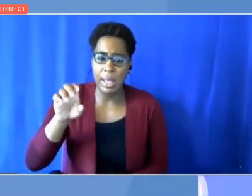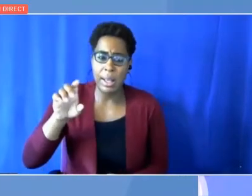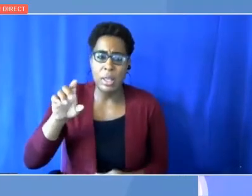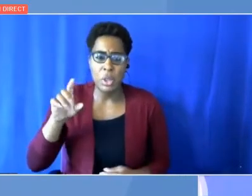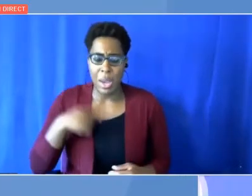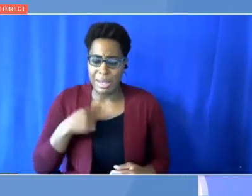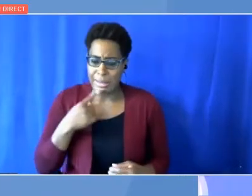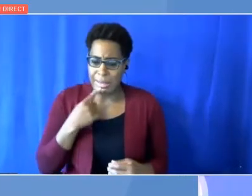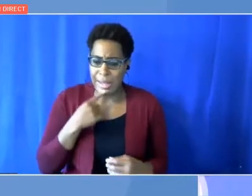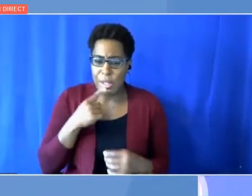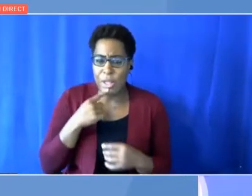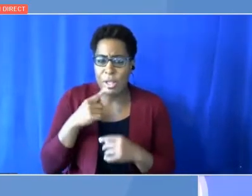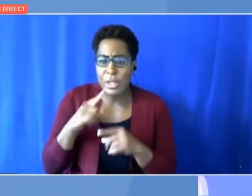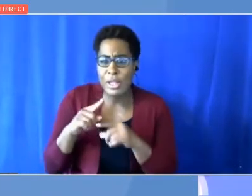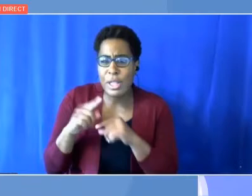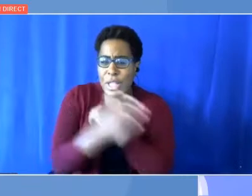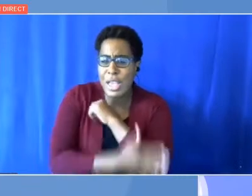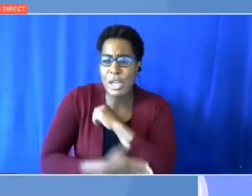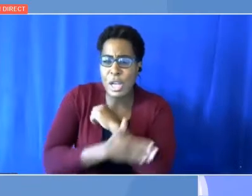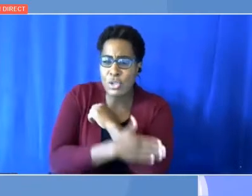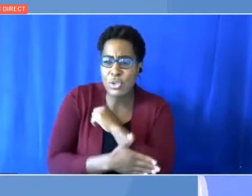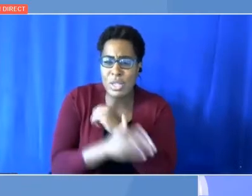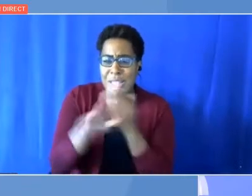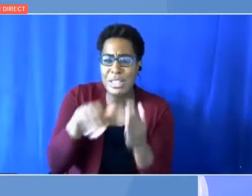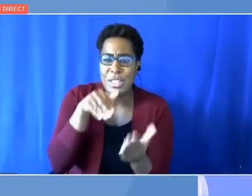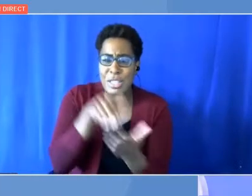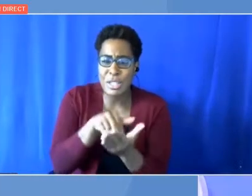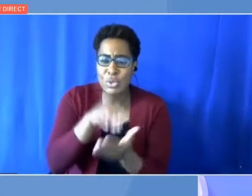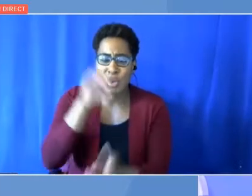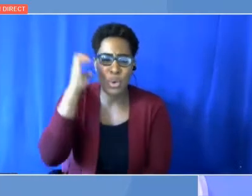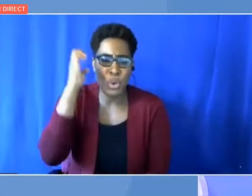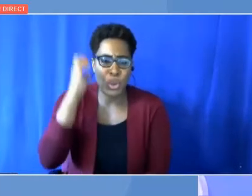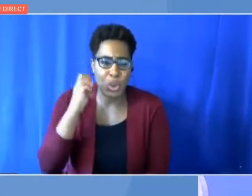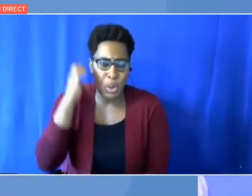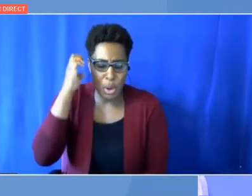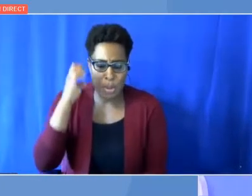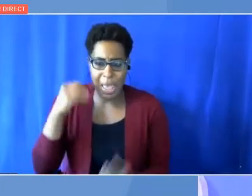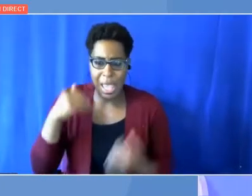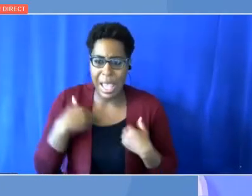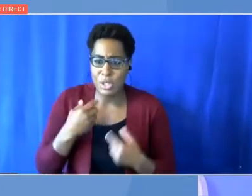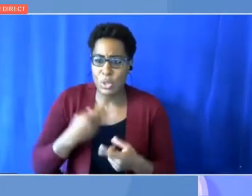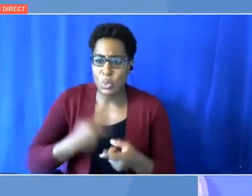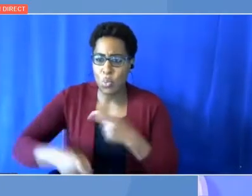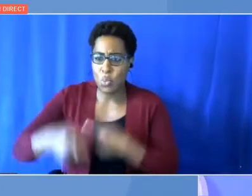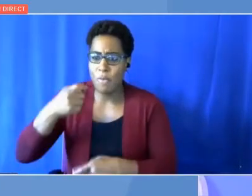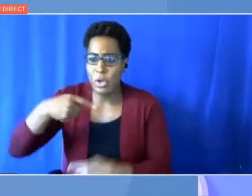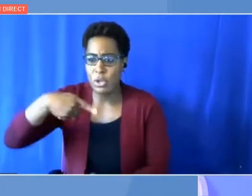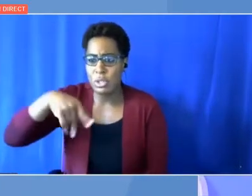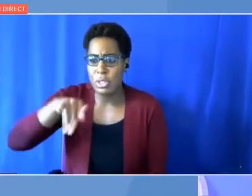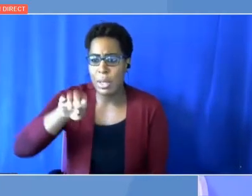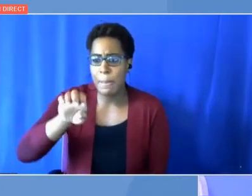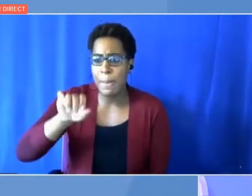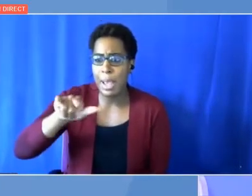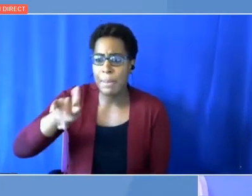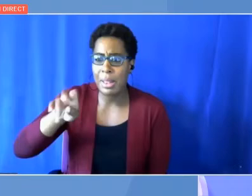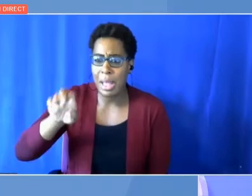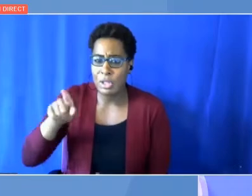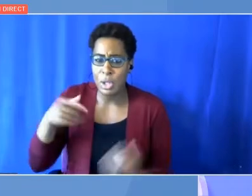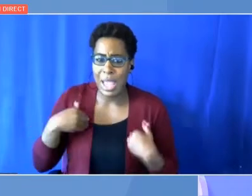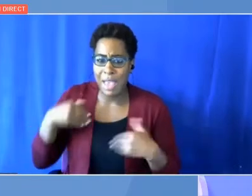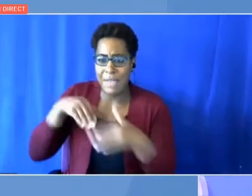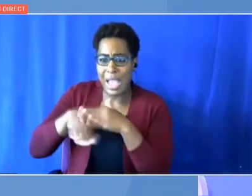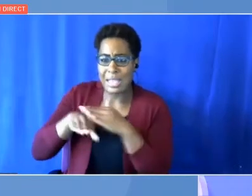in Central Europe who has reversed pipelines with its neighboring countries to get access to the international LNG market, because LNG